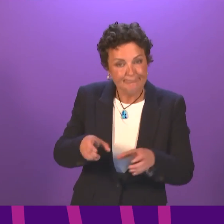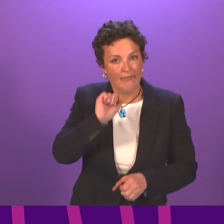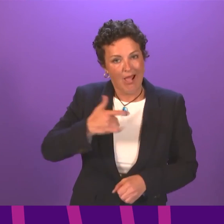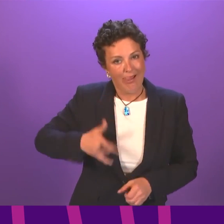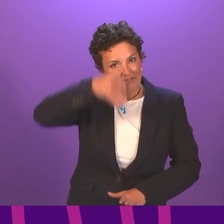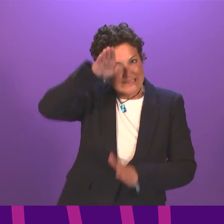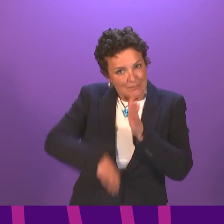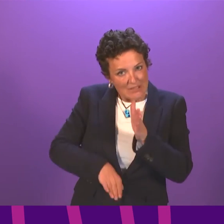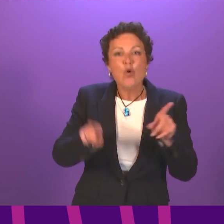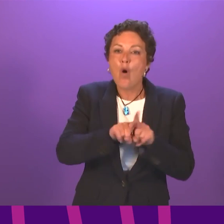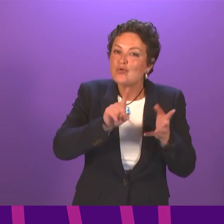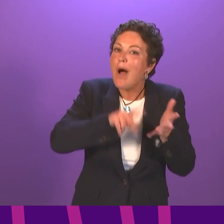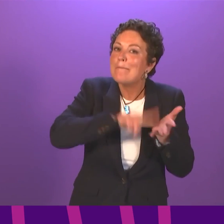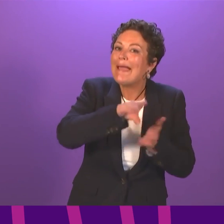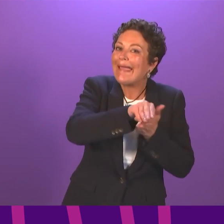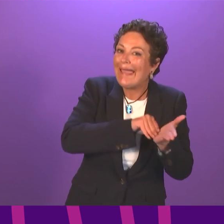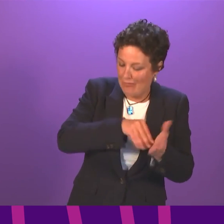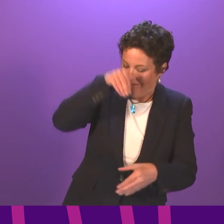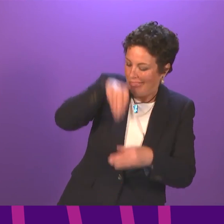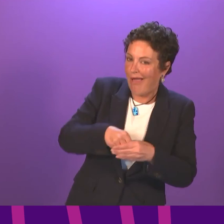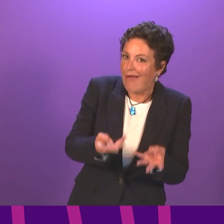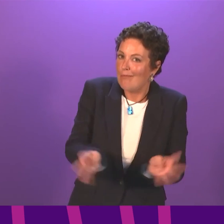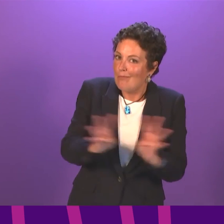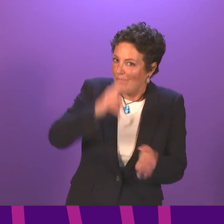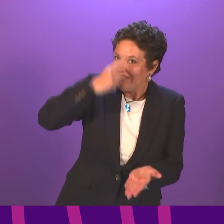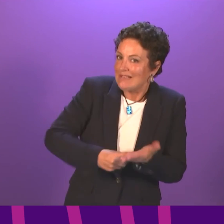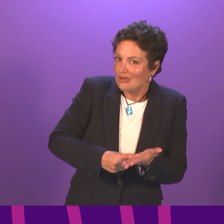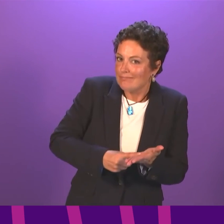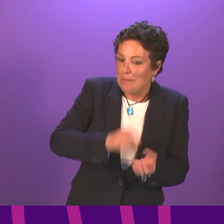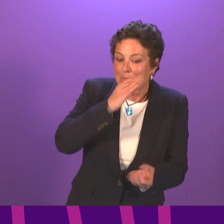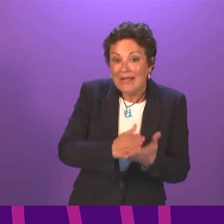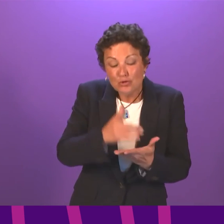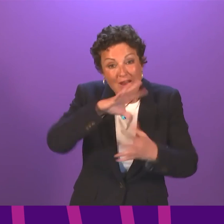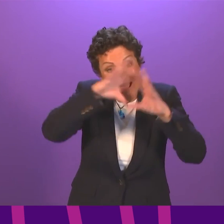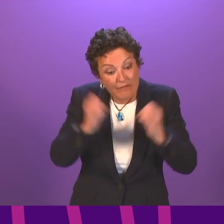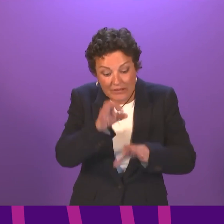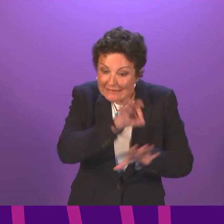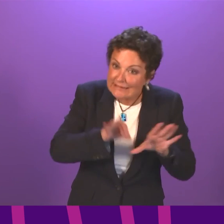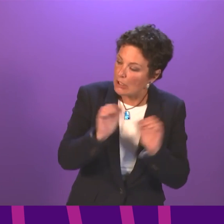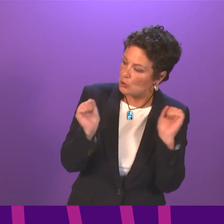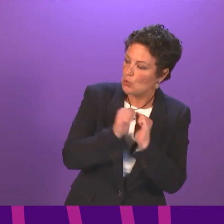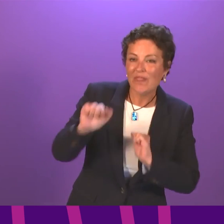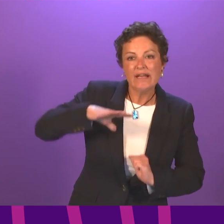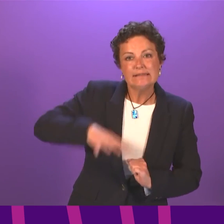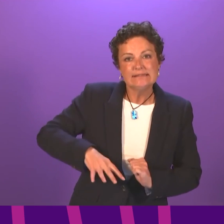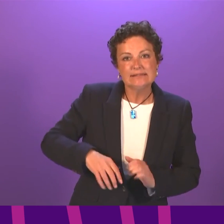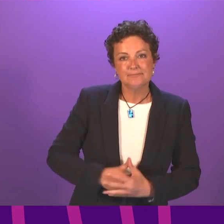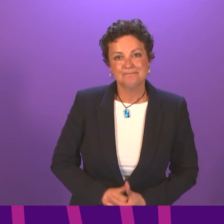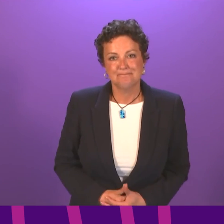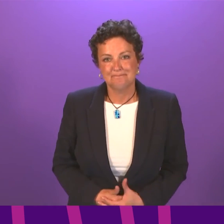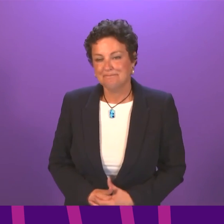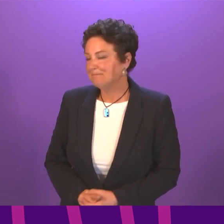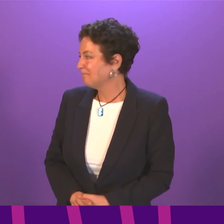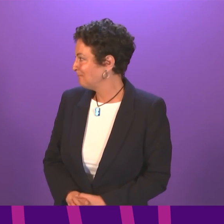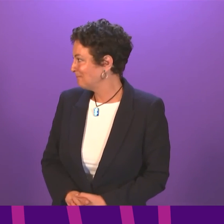to ensure that the new service is designed around their needs. Graeme Simpson to be followed by Jackie Bailey. Thank you Presiding